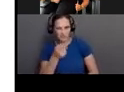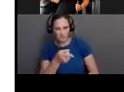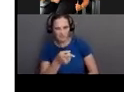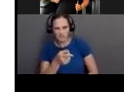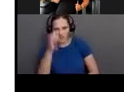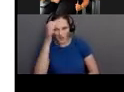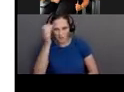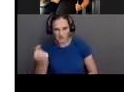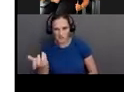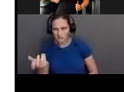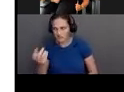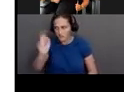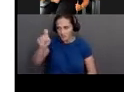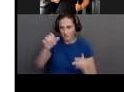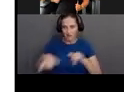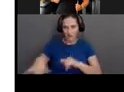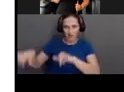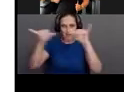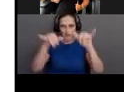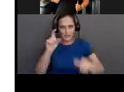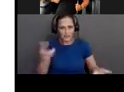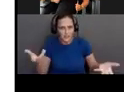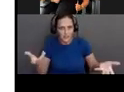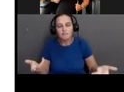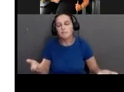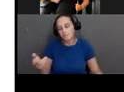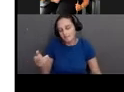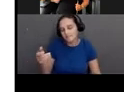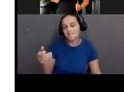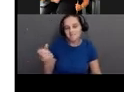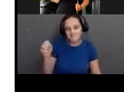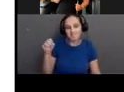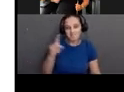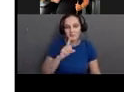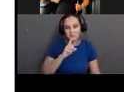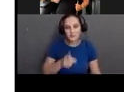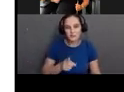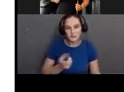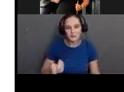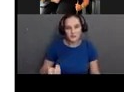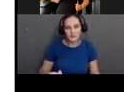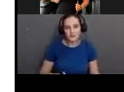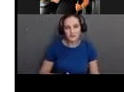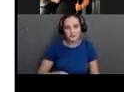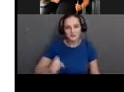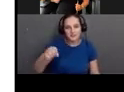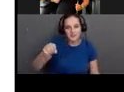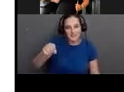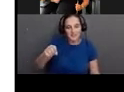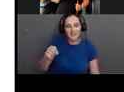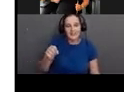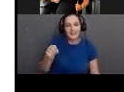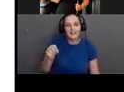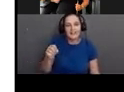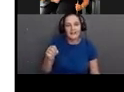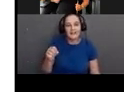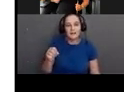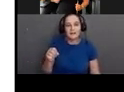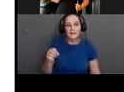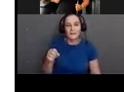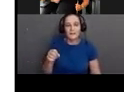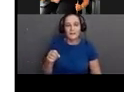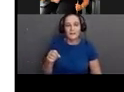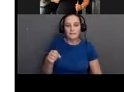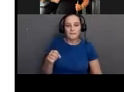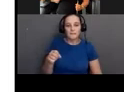everyone should be doing them anyway. And that's true. I would definitely agree with that. But I think it's really easy when